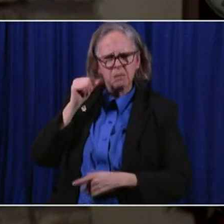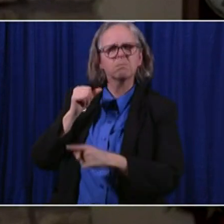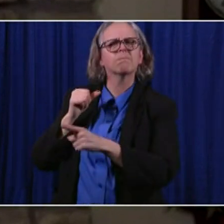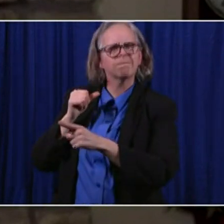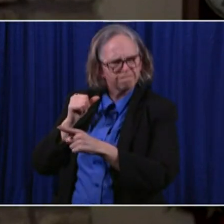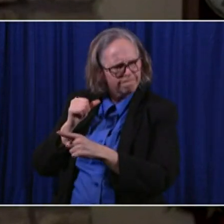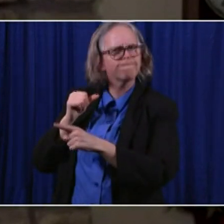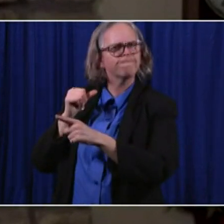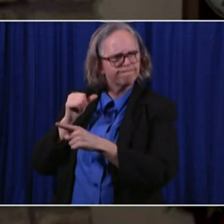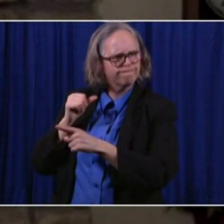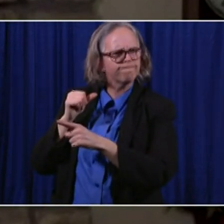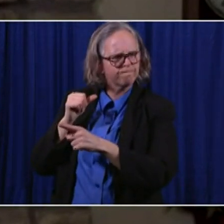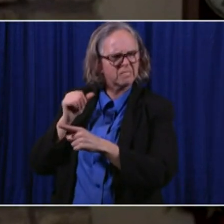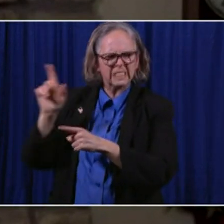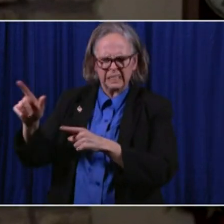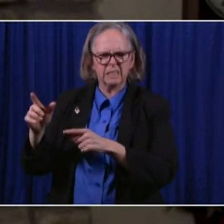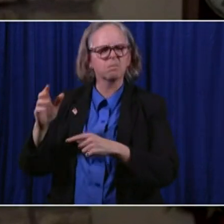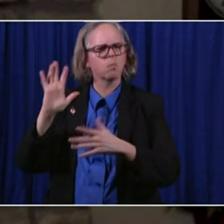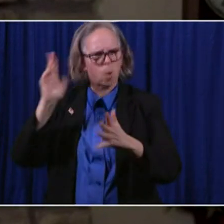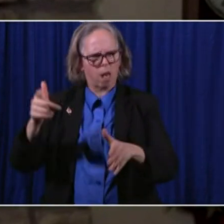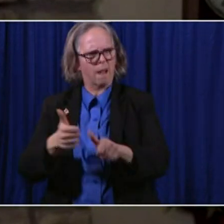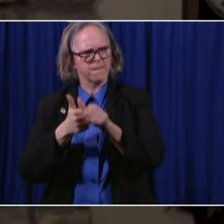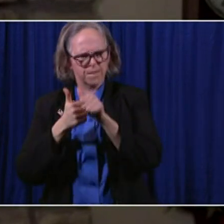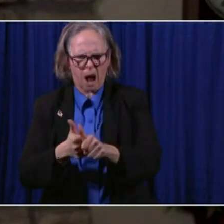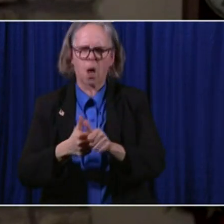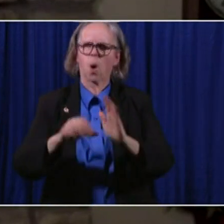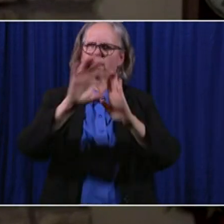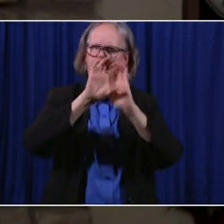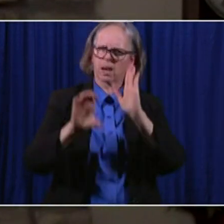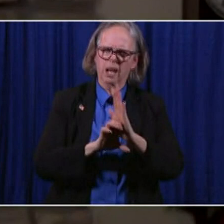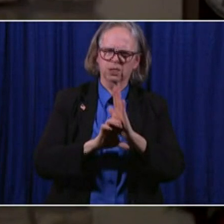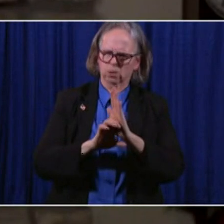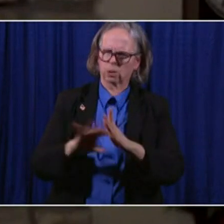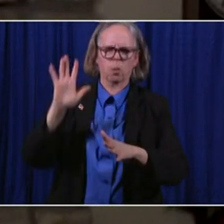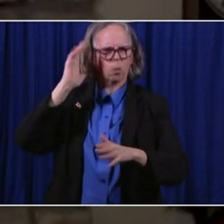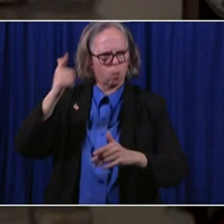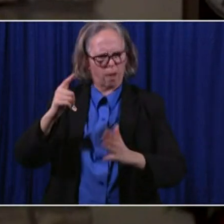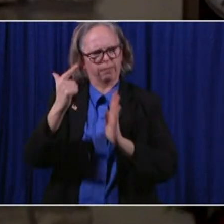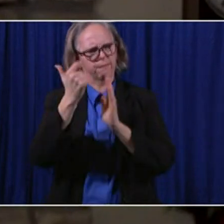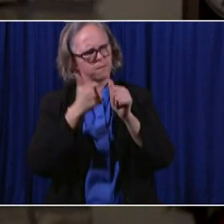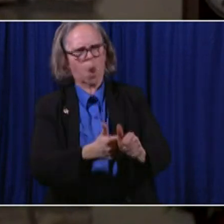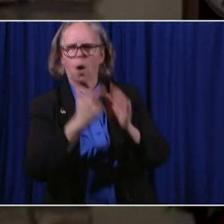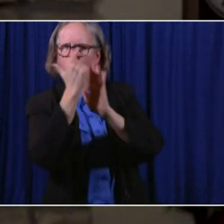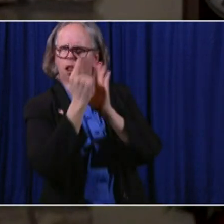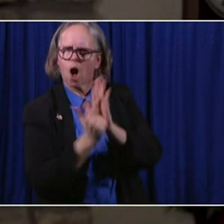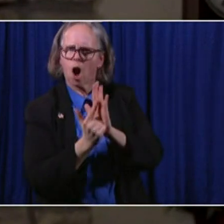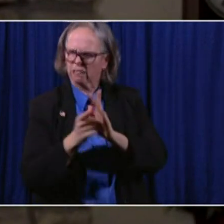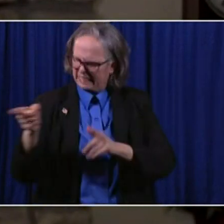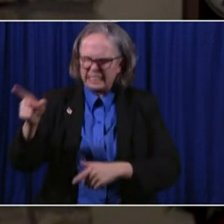that he would follow the Constitution, he would follow the laws, as laid out.